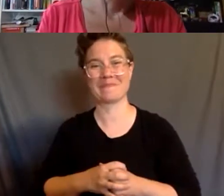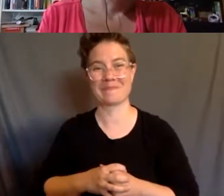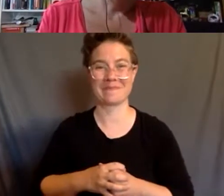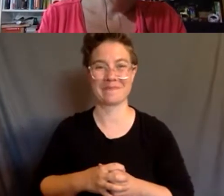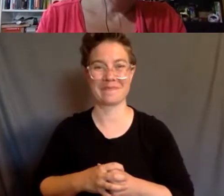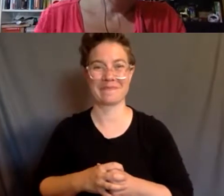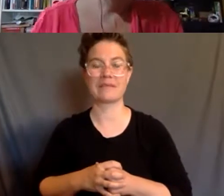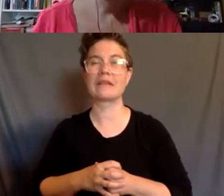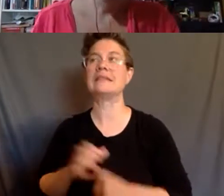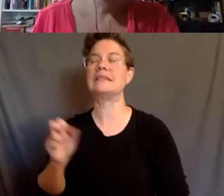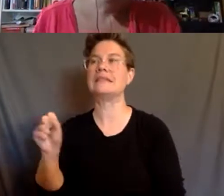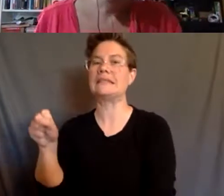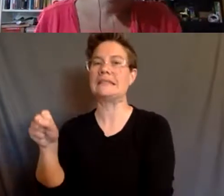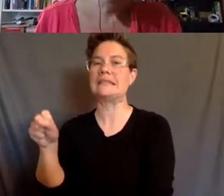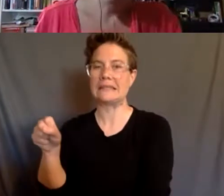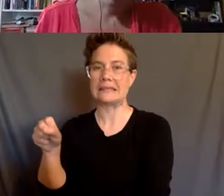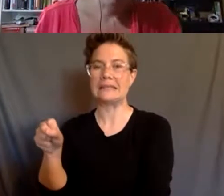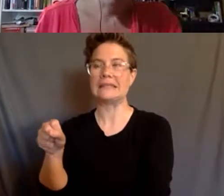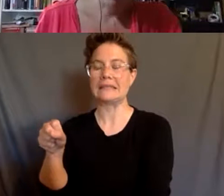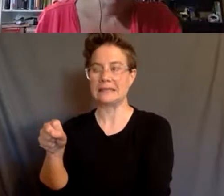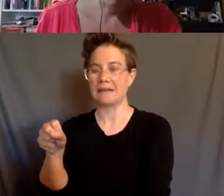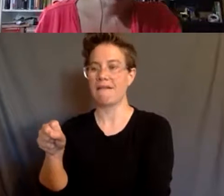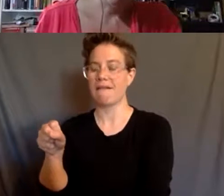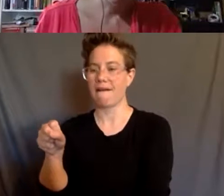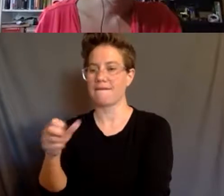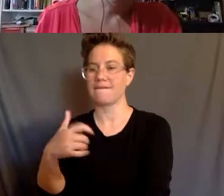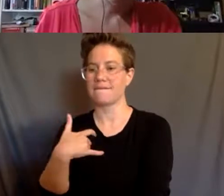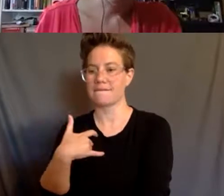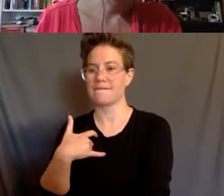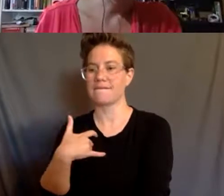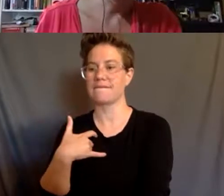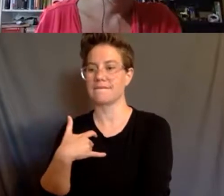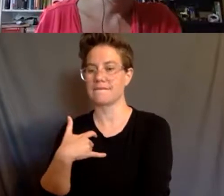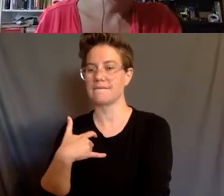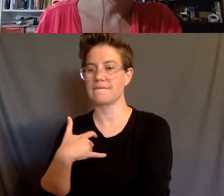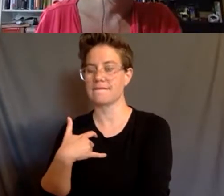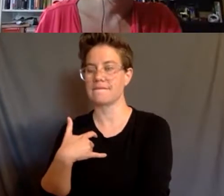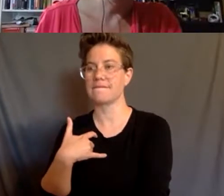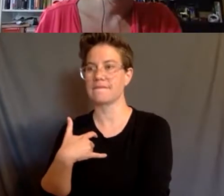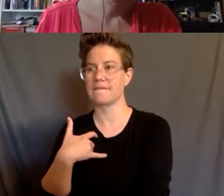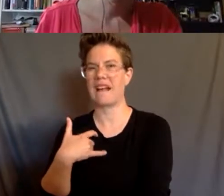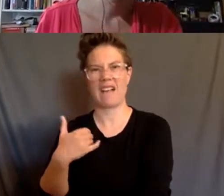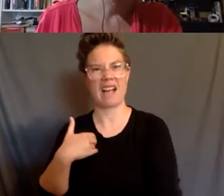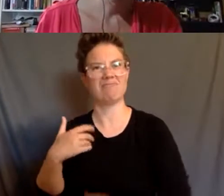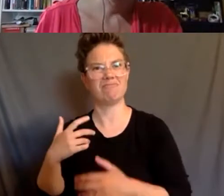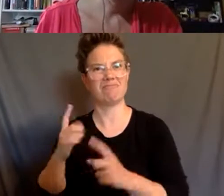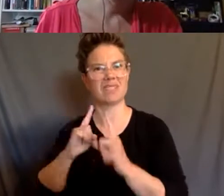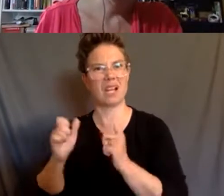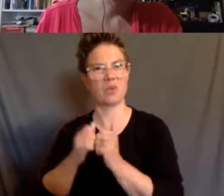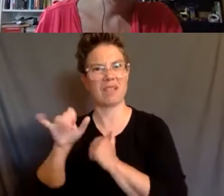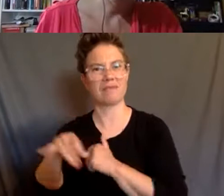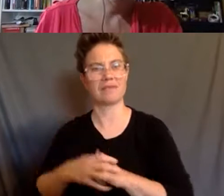Yeah. Yeah. I mean, definitely comes with some engagement with that. Um, and I'll just give, um,